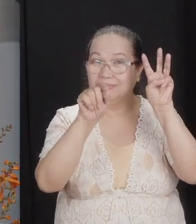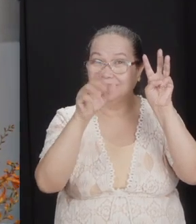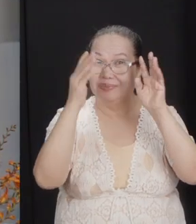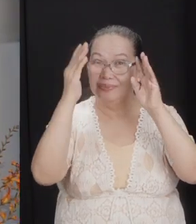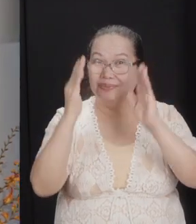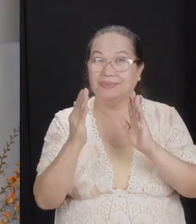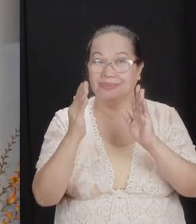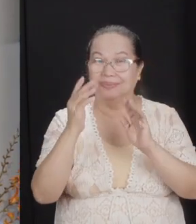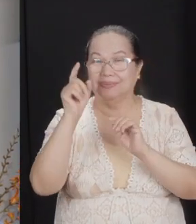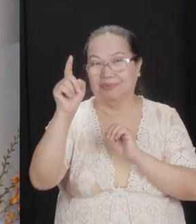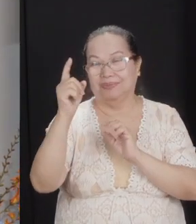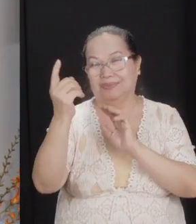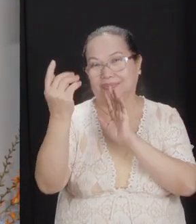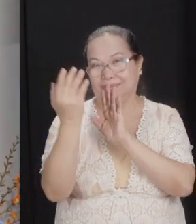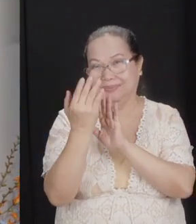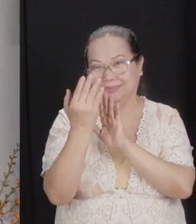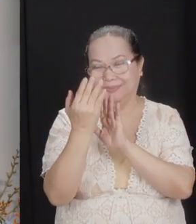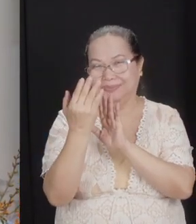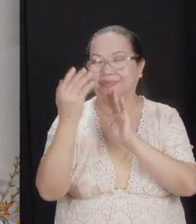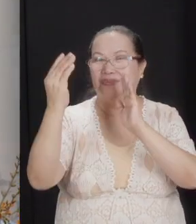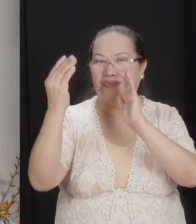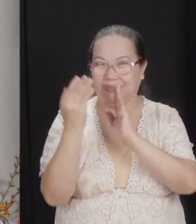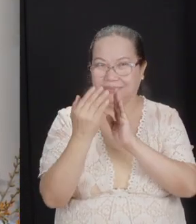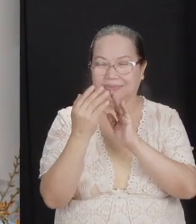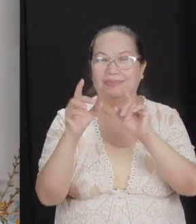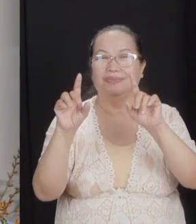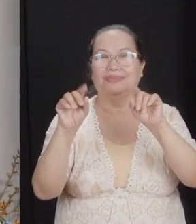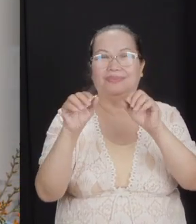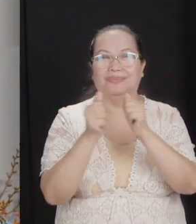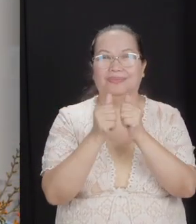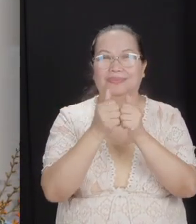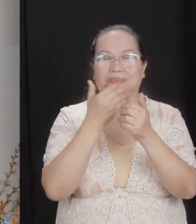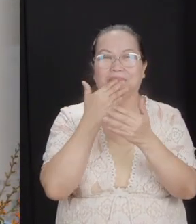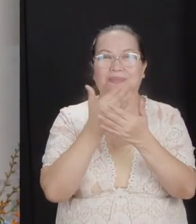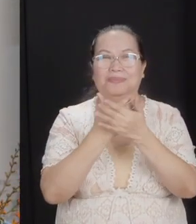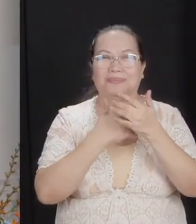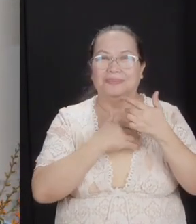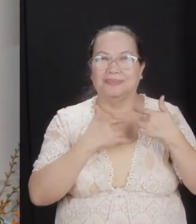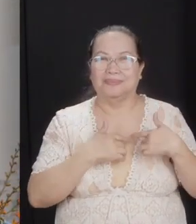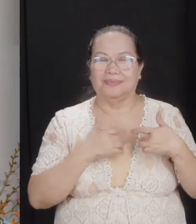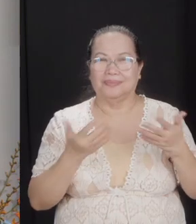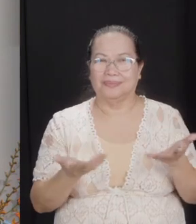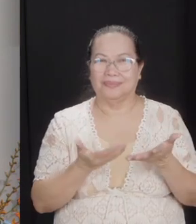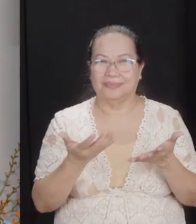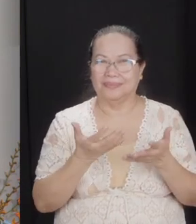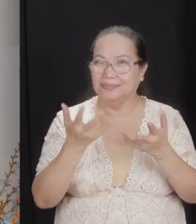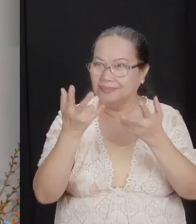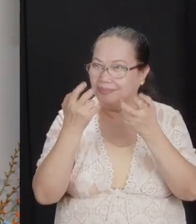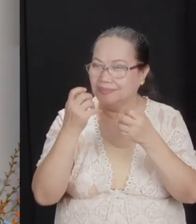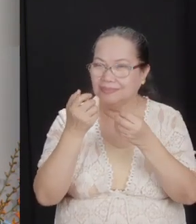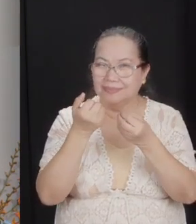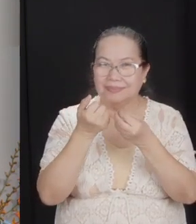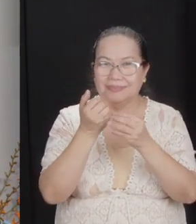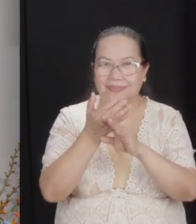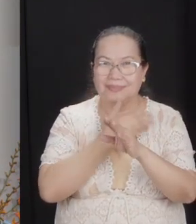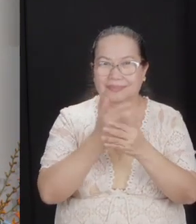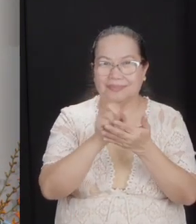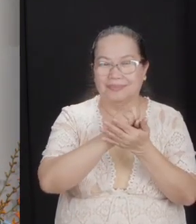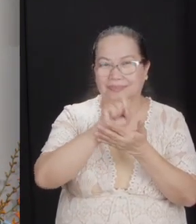person one-on-one. Confront and do it with a good heart. Hear people out before you wipe them out, okay?